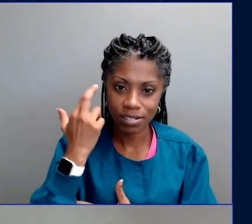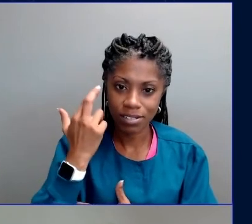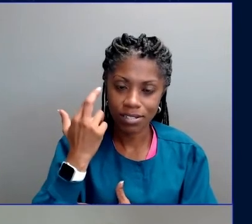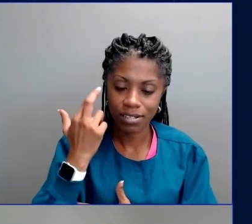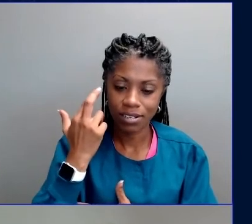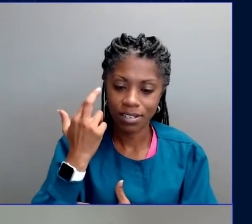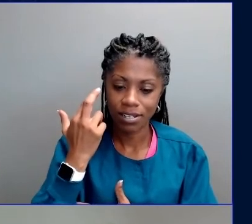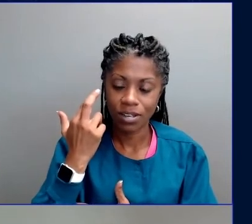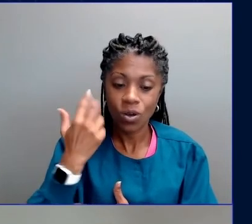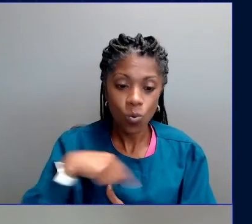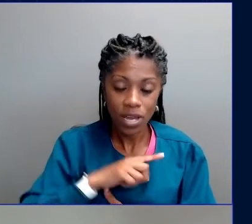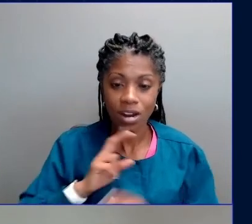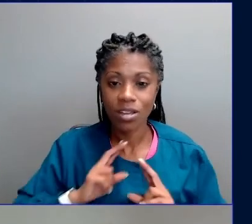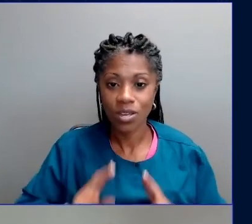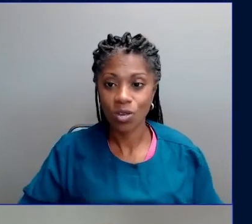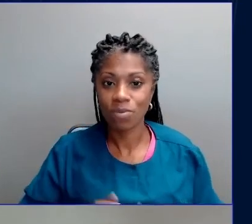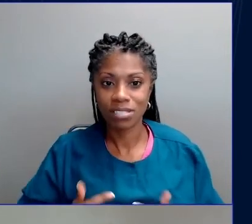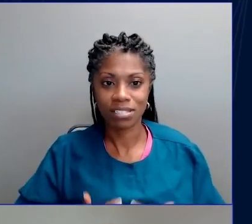this planet.